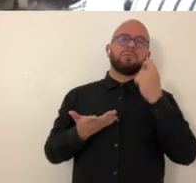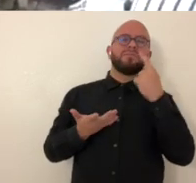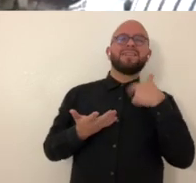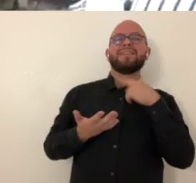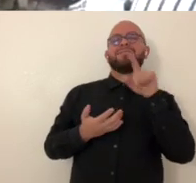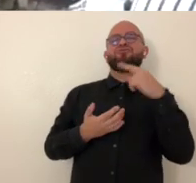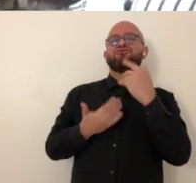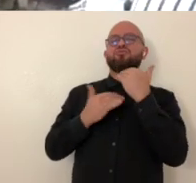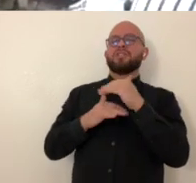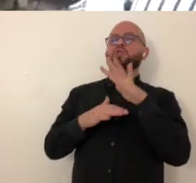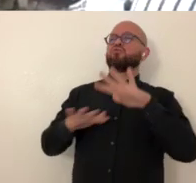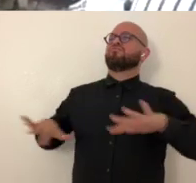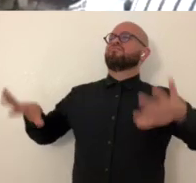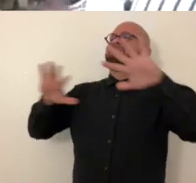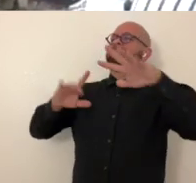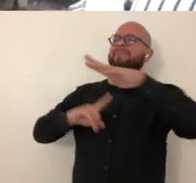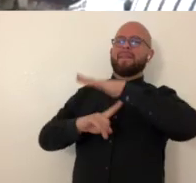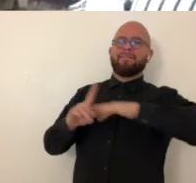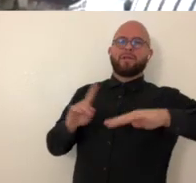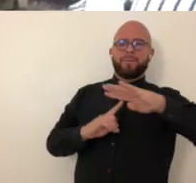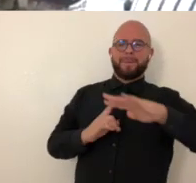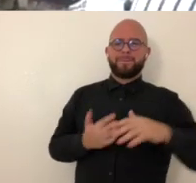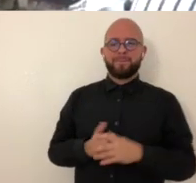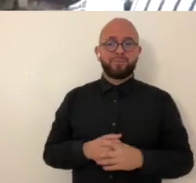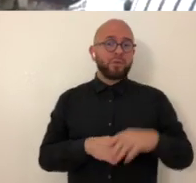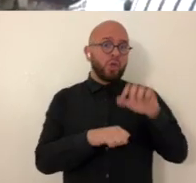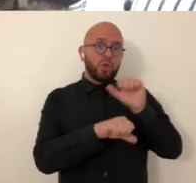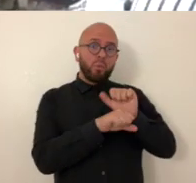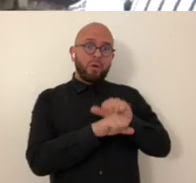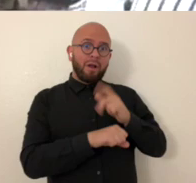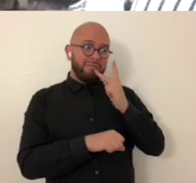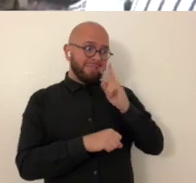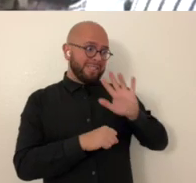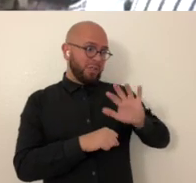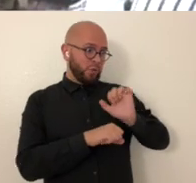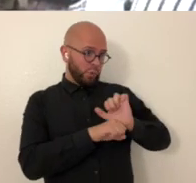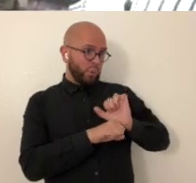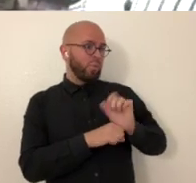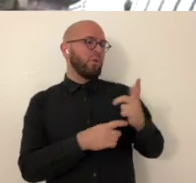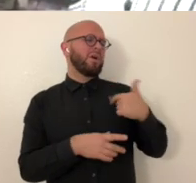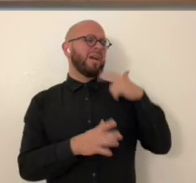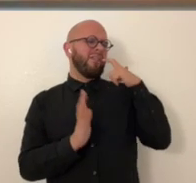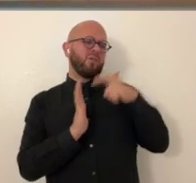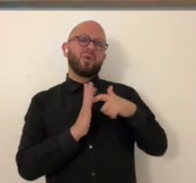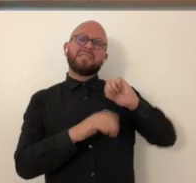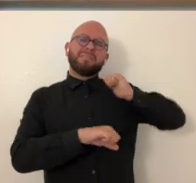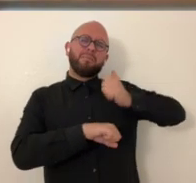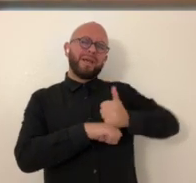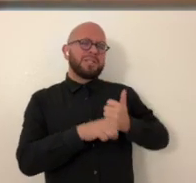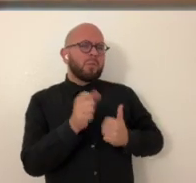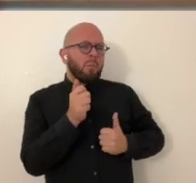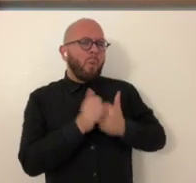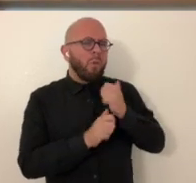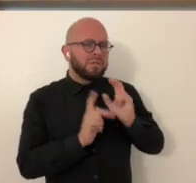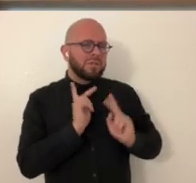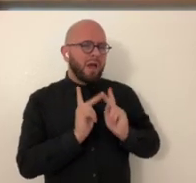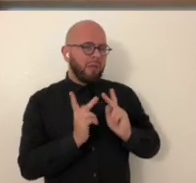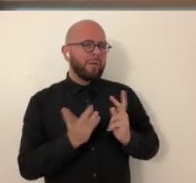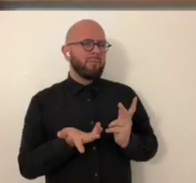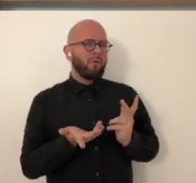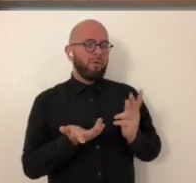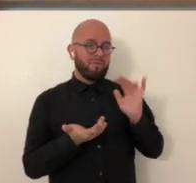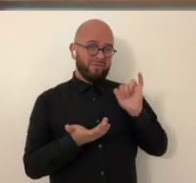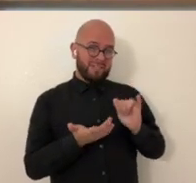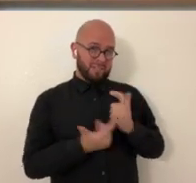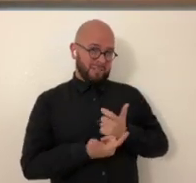gotten more control over as i've grown older it's it's more so restricted just to the environment the works that i've seen of yours has primarily